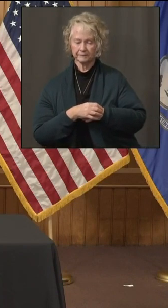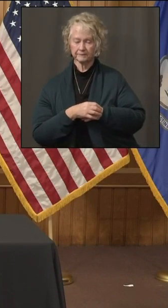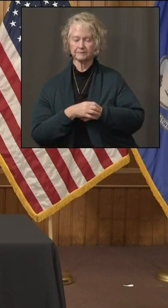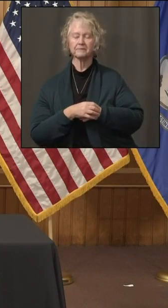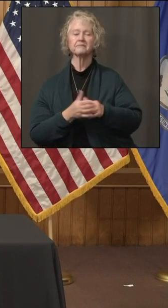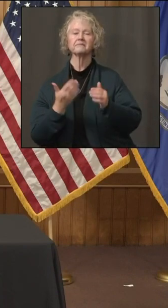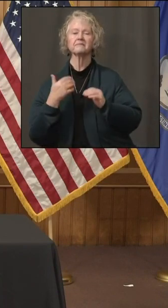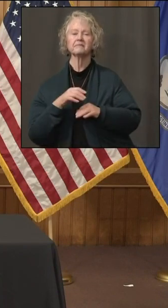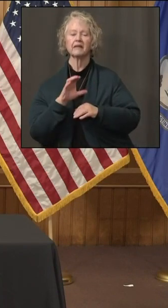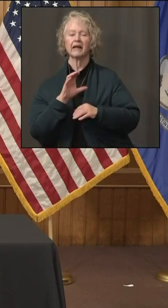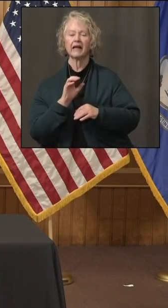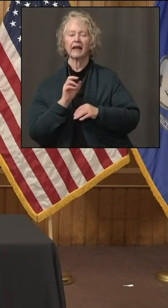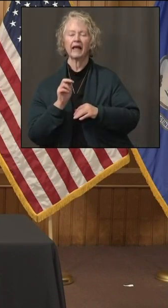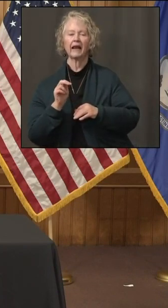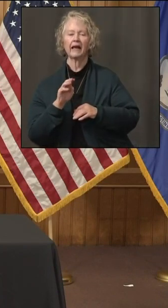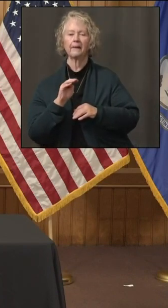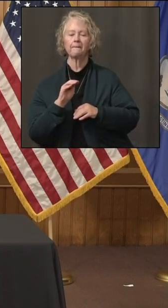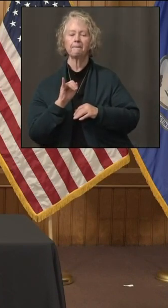All right, Connecticut Mirror.